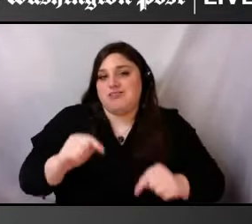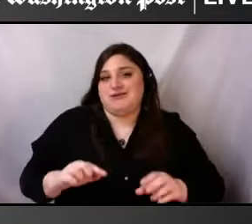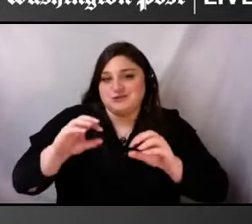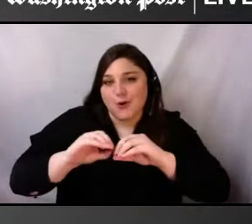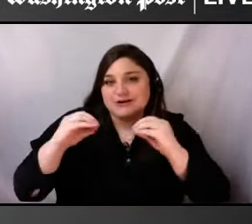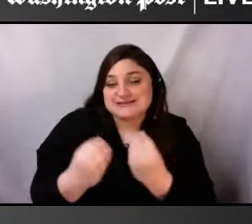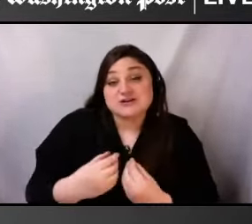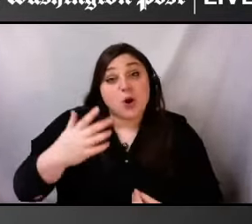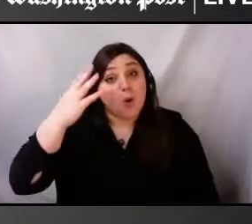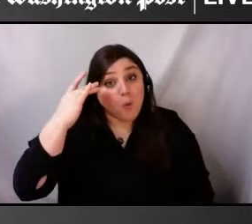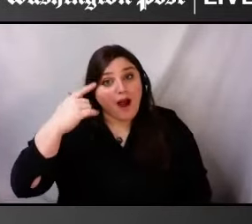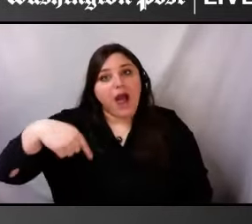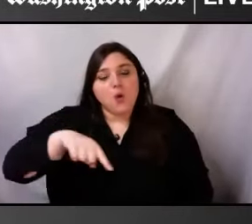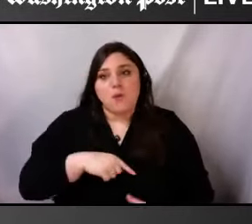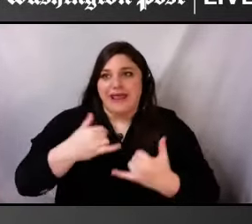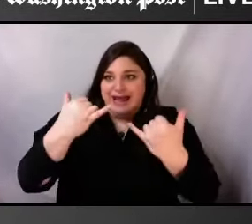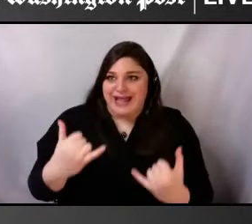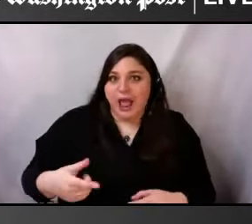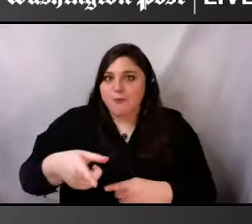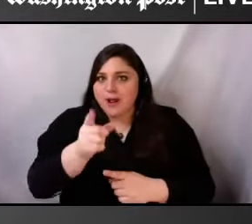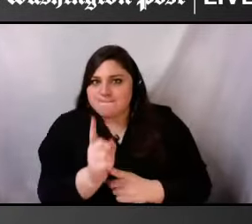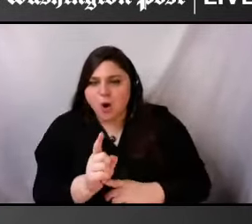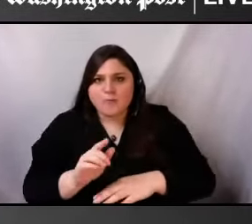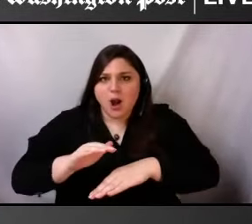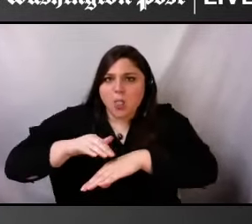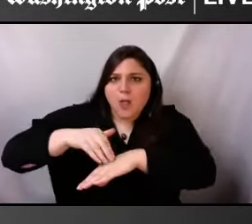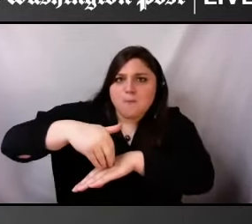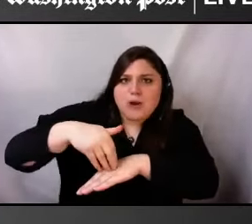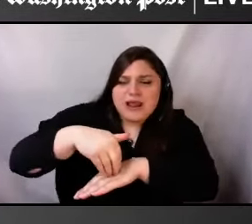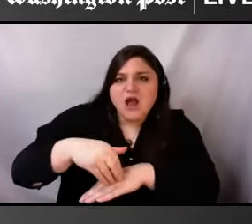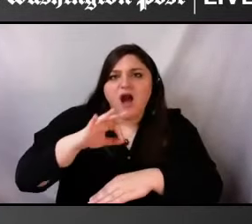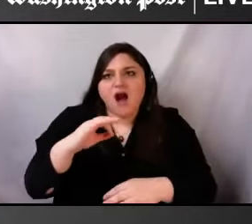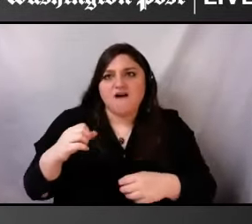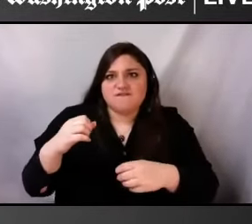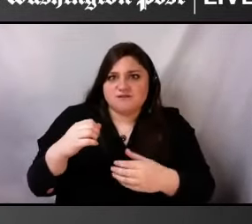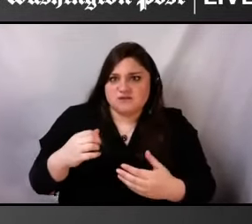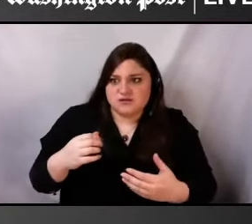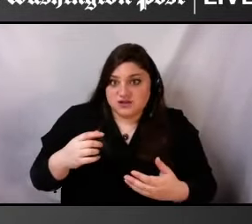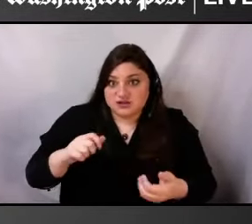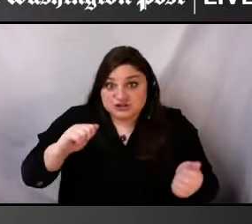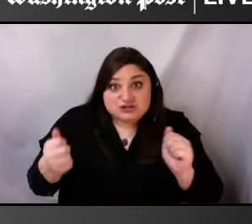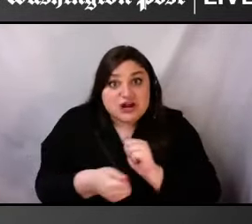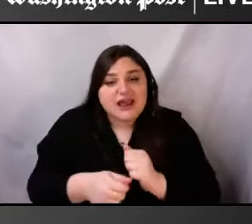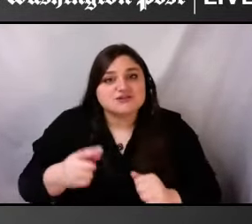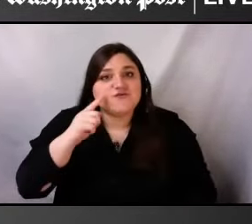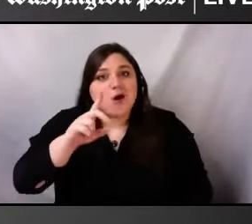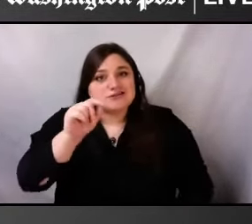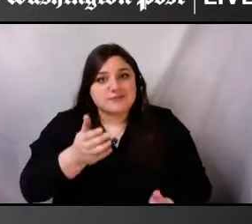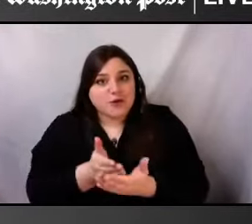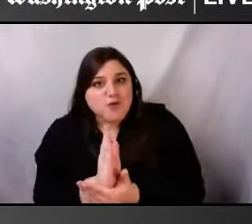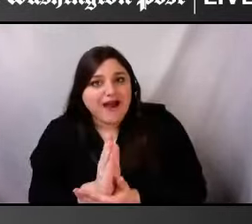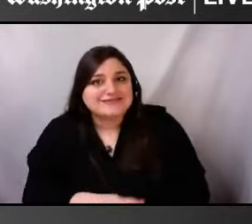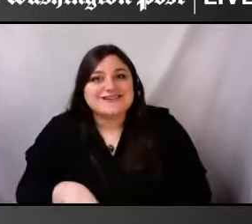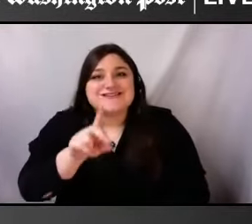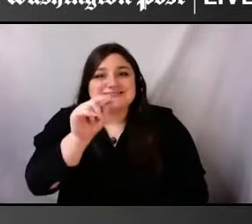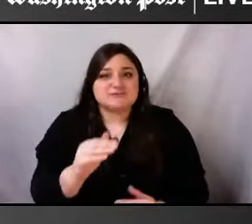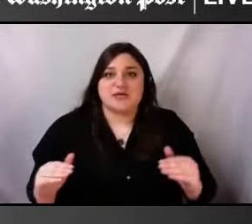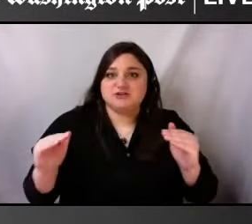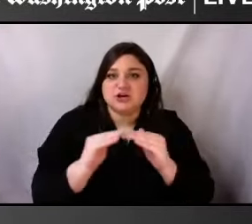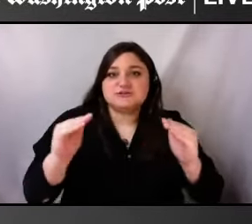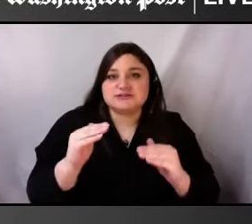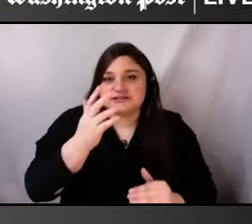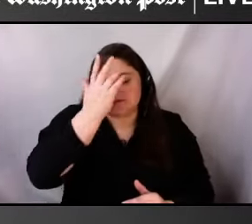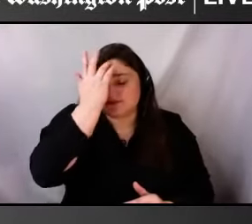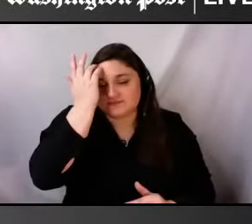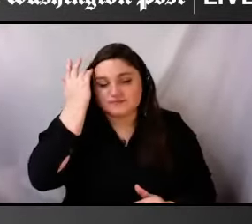disability rights into disability justice. And for those of you who are, are with us this afternoon, who perhaps are wondering, well,